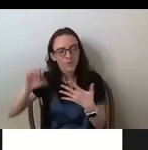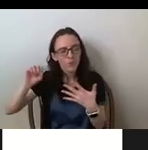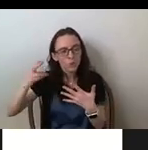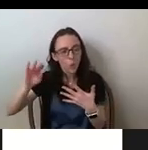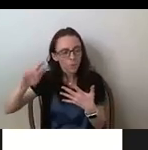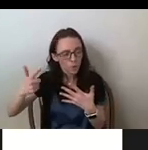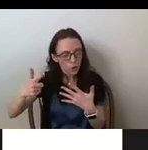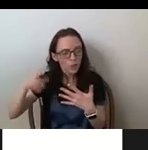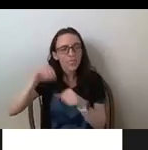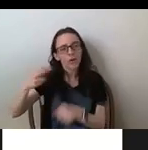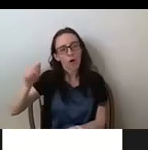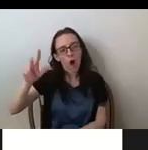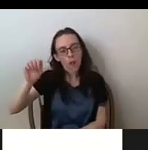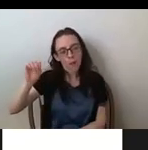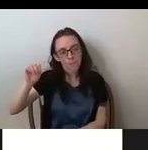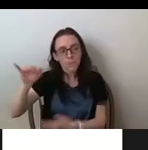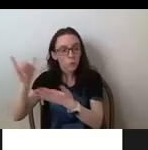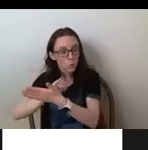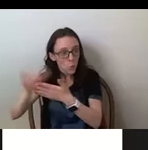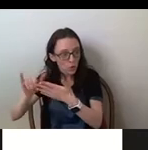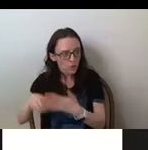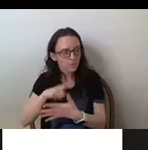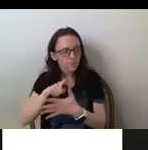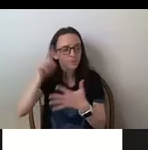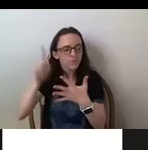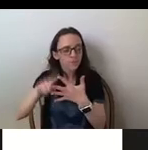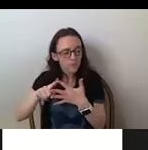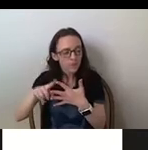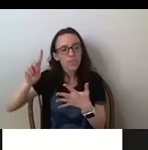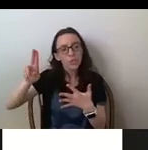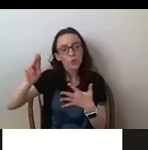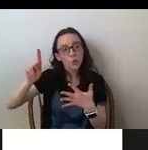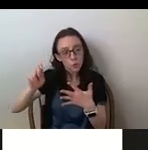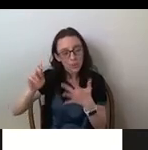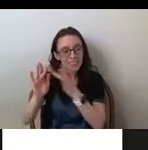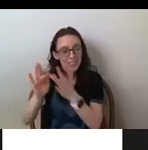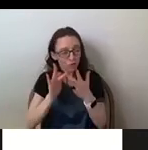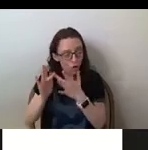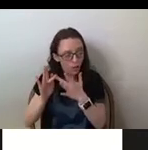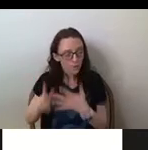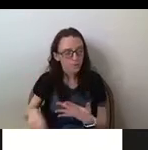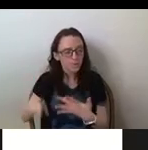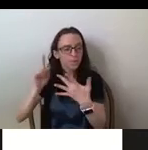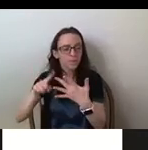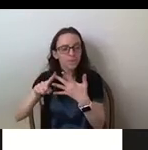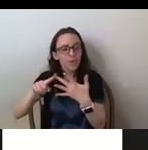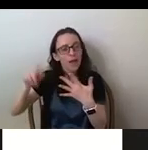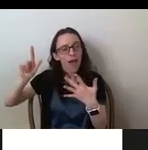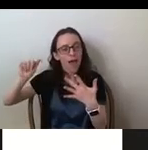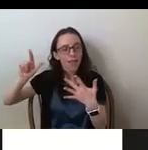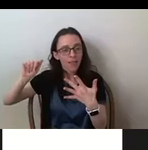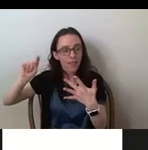Access Project Digital Collection, the Marble or Manuscript Archives and Rare Book Library in Atlanta, Georgia,